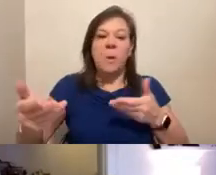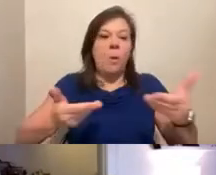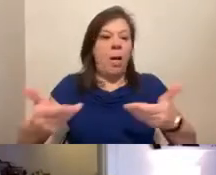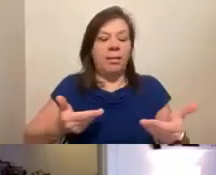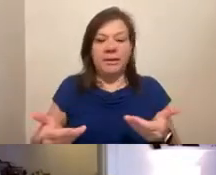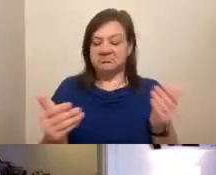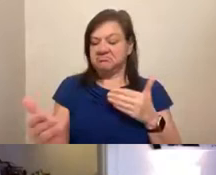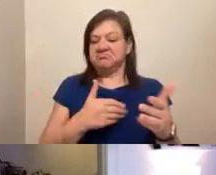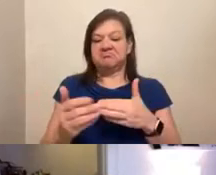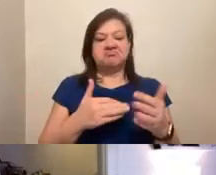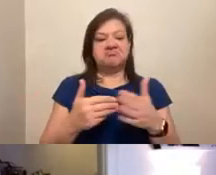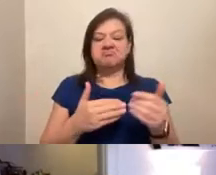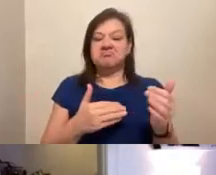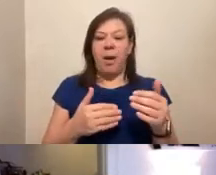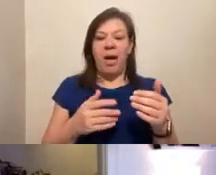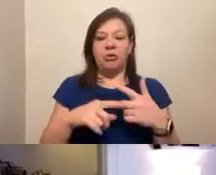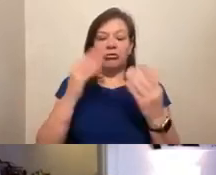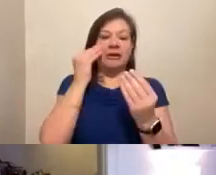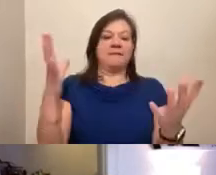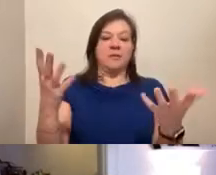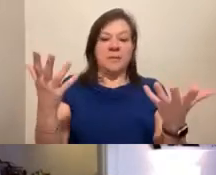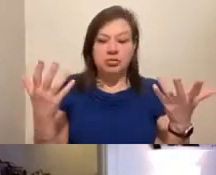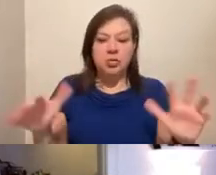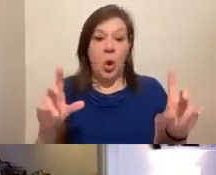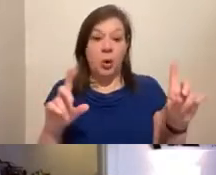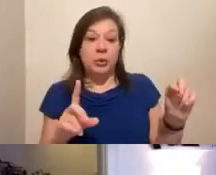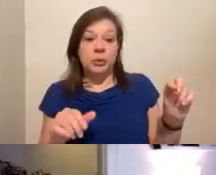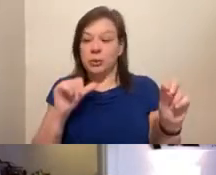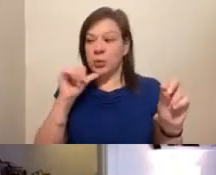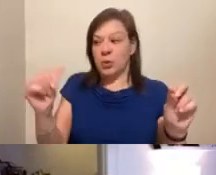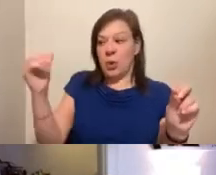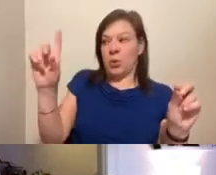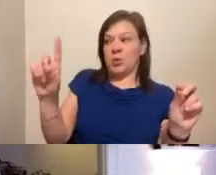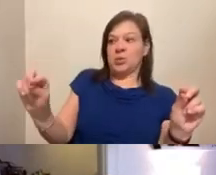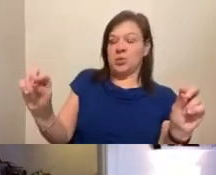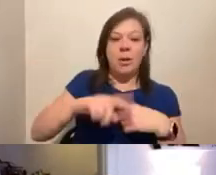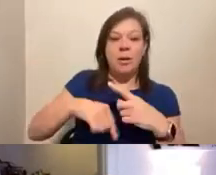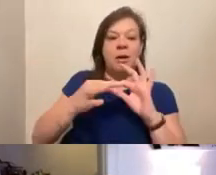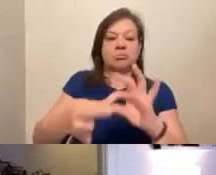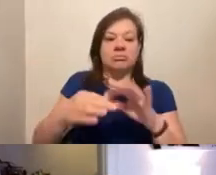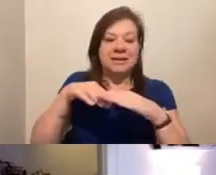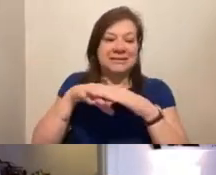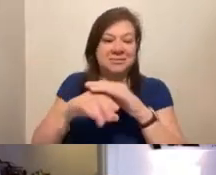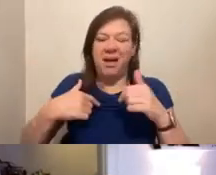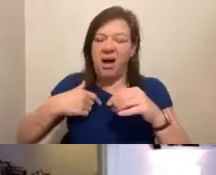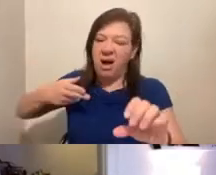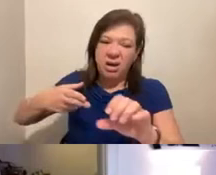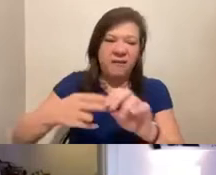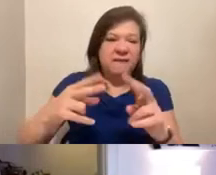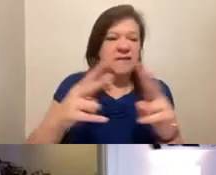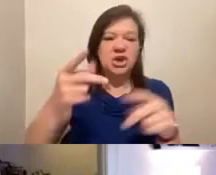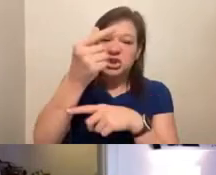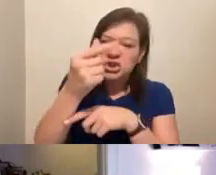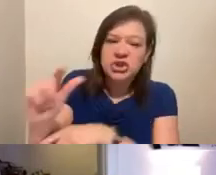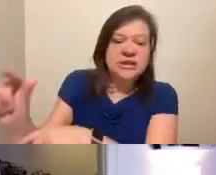what information you already do or don't know about accessibility. I know I came in very green and everyone